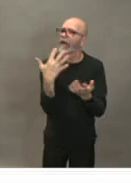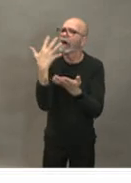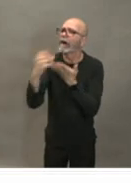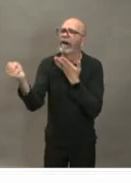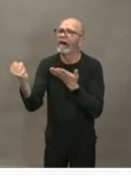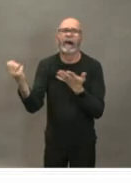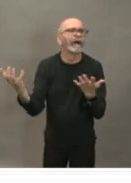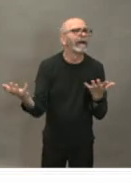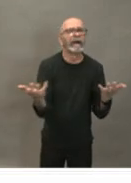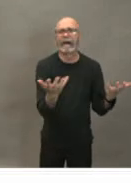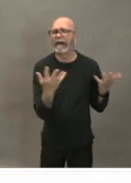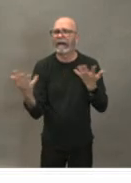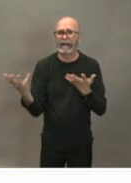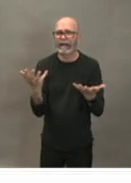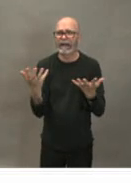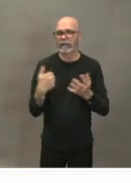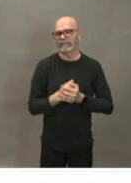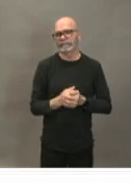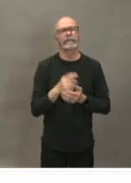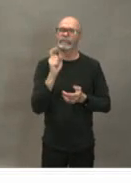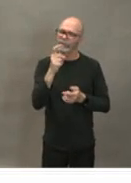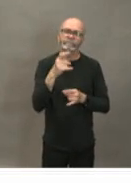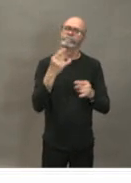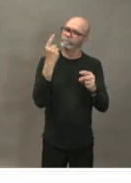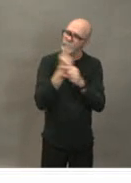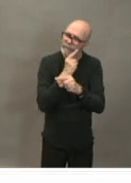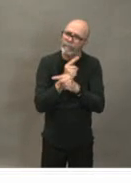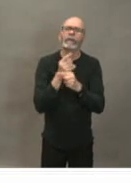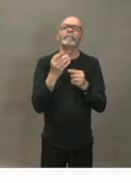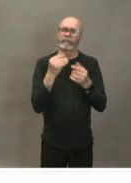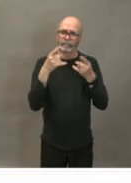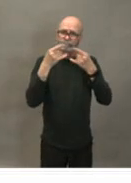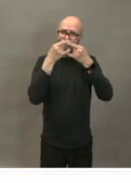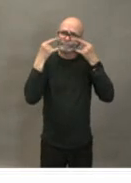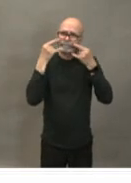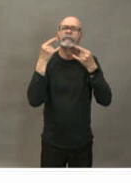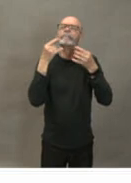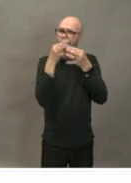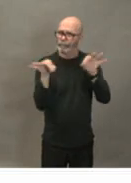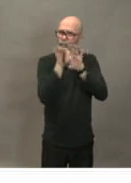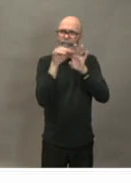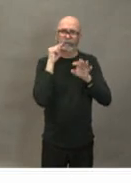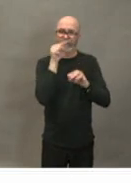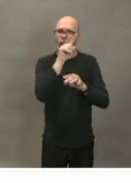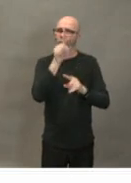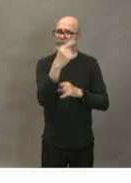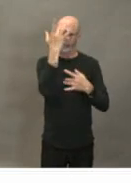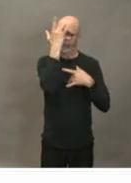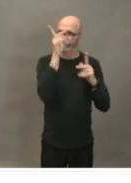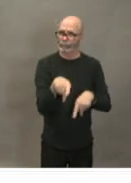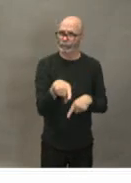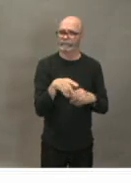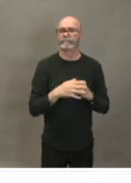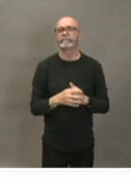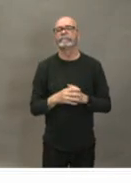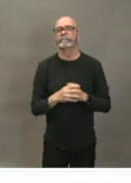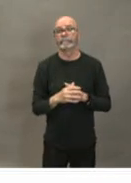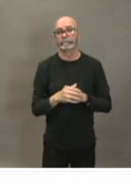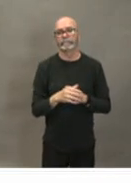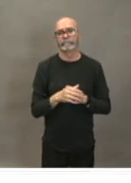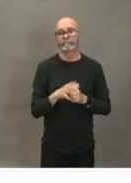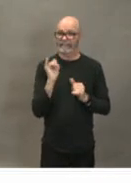so appropriate use of mask is is a really important message for the public the last thing i think the public can do is with